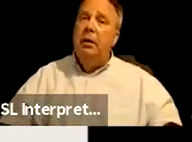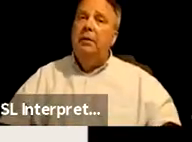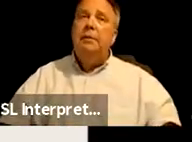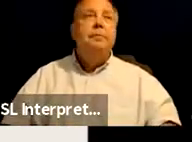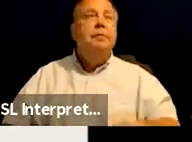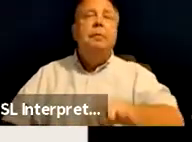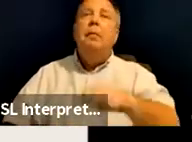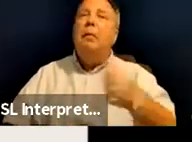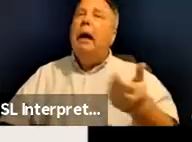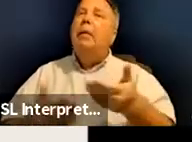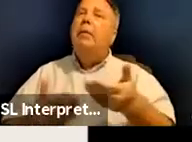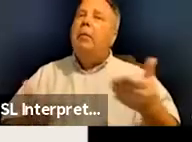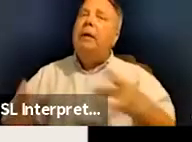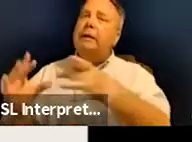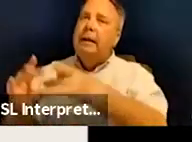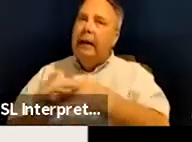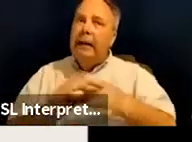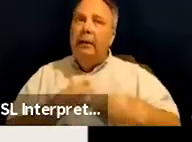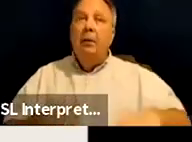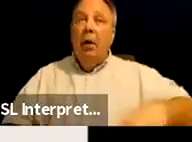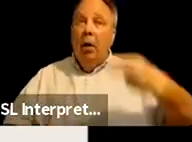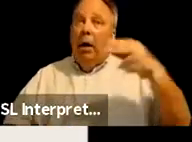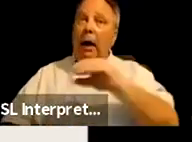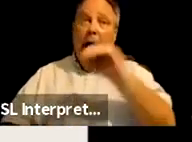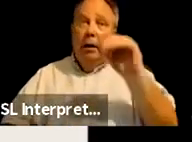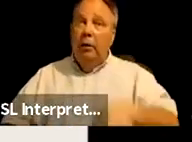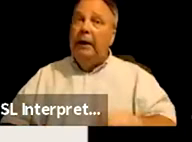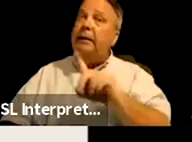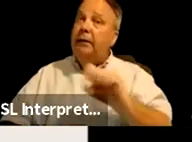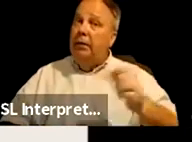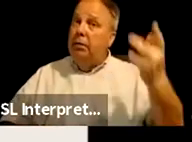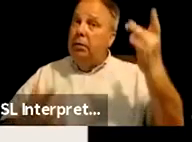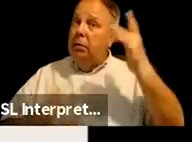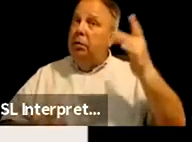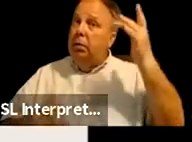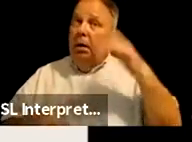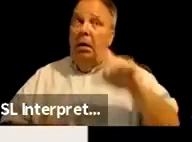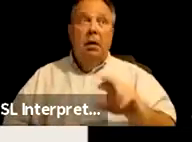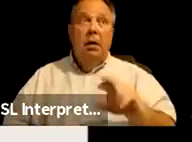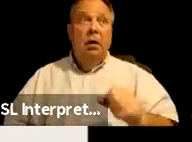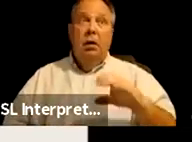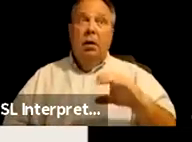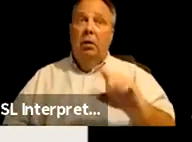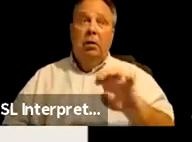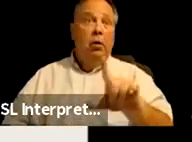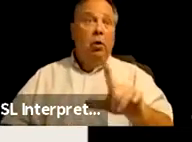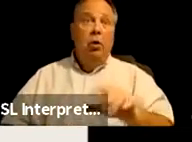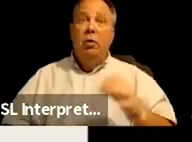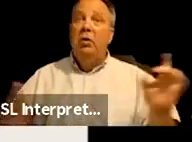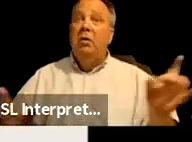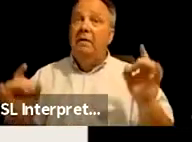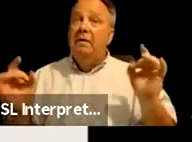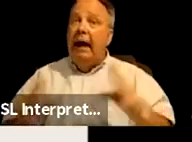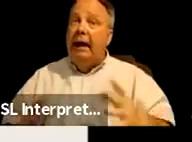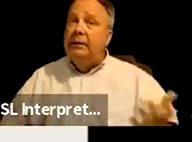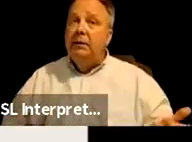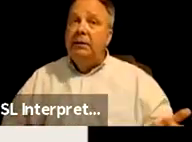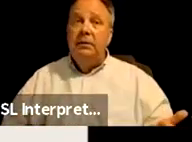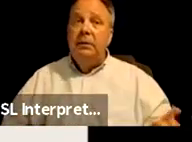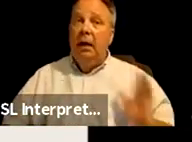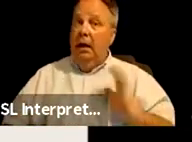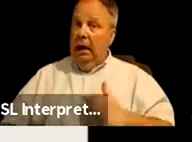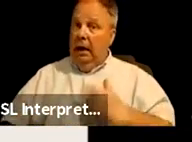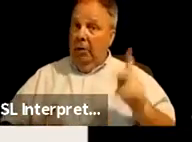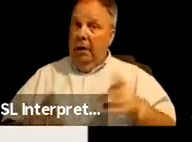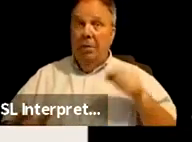things that lead to our higher rates of disabilities and illnesses are colonial violence. You know, are people